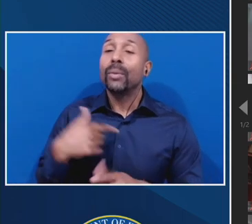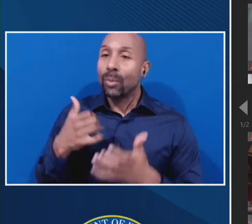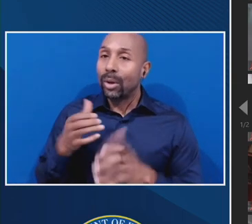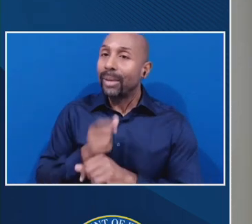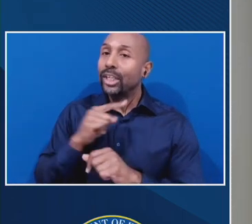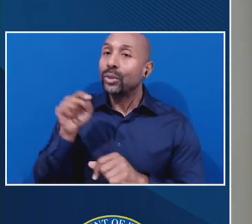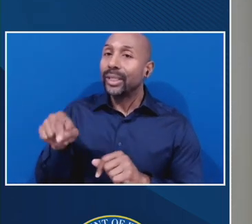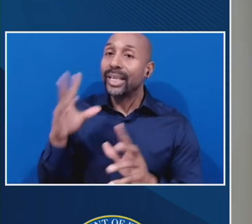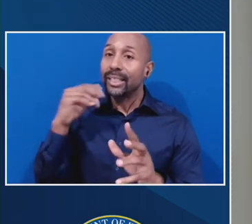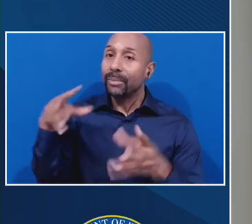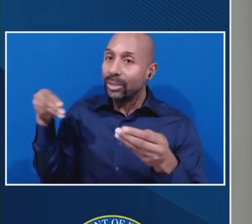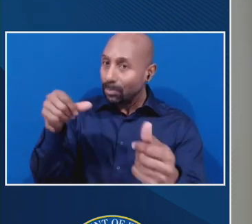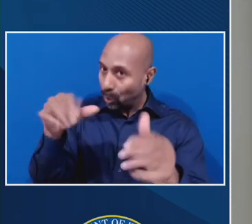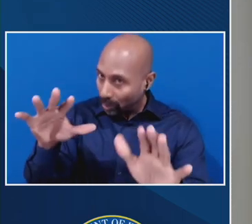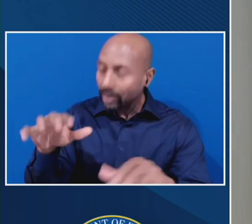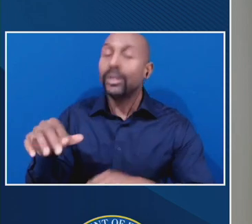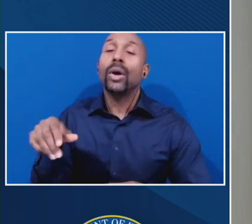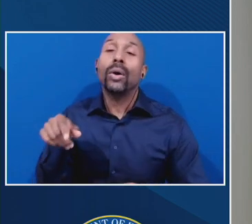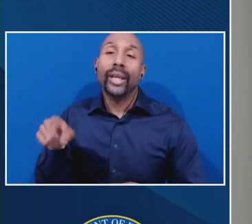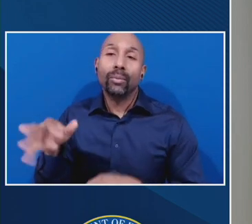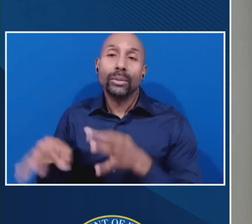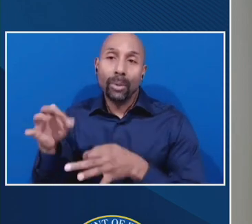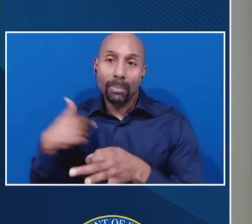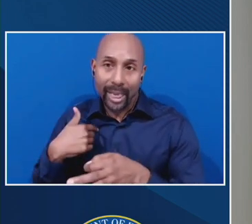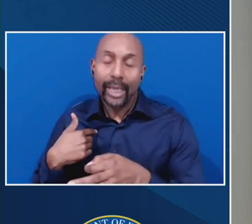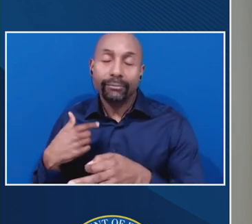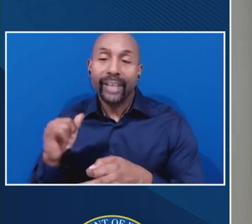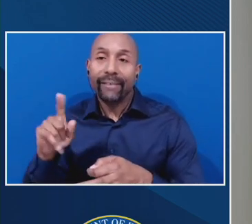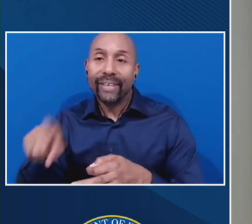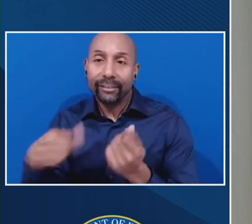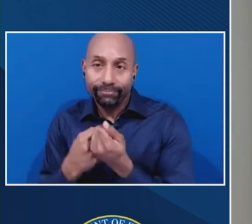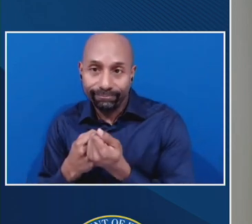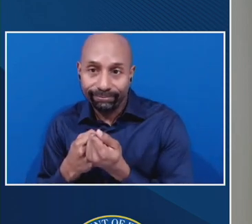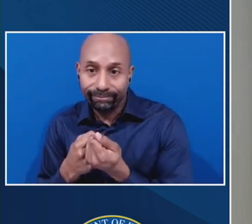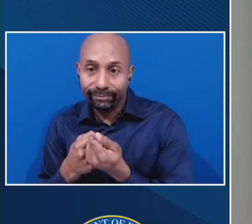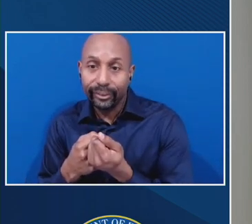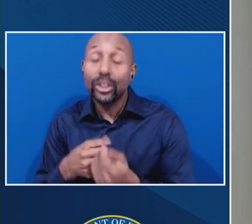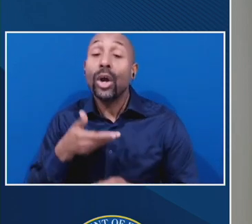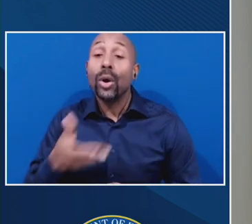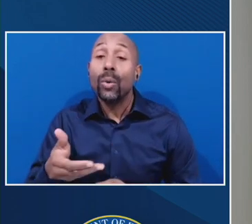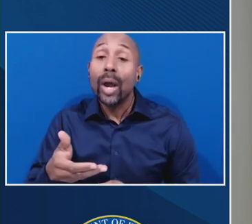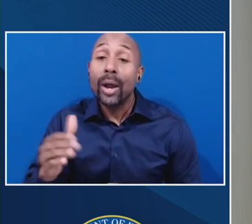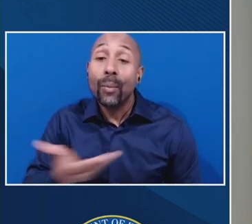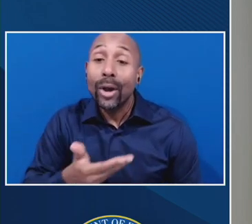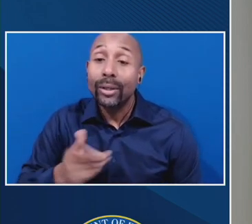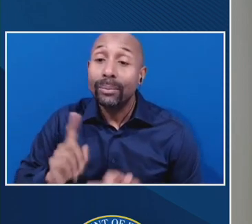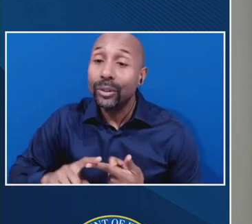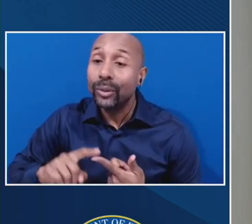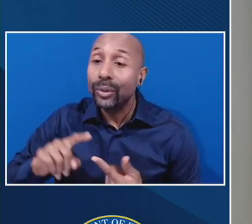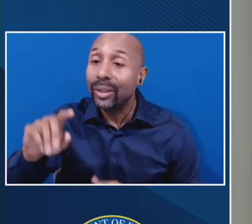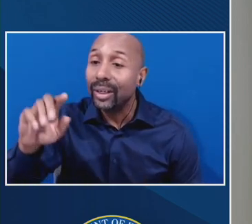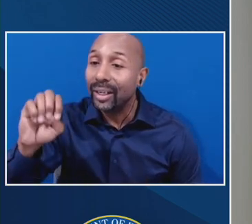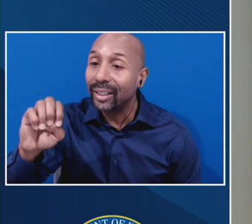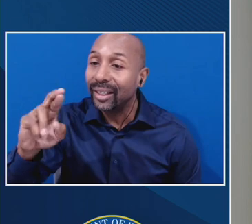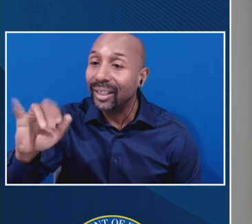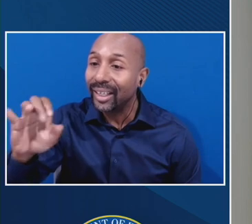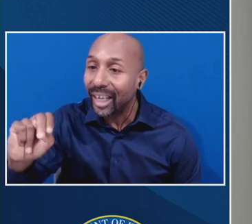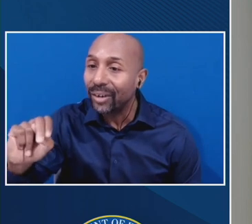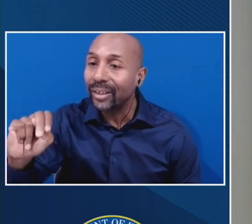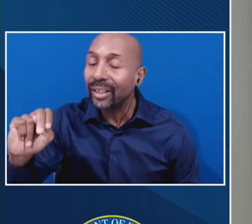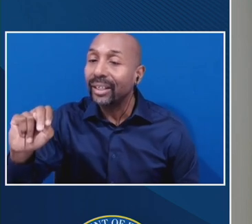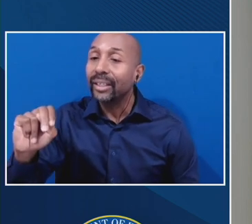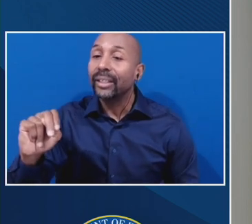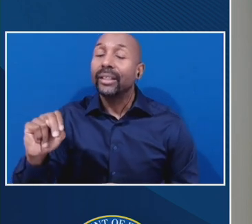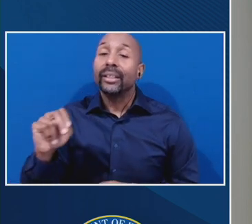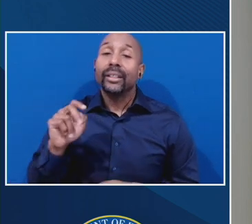you guys here, if that happens. So, I just wanted to say welcome to Aaron, who I like very much, and who is an extremely